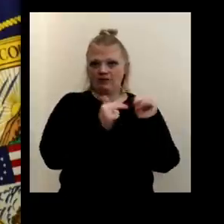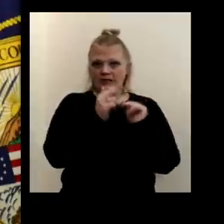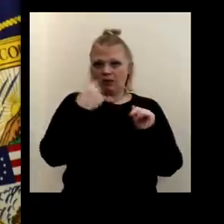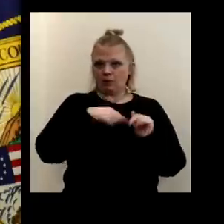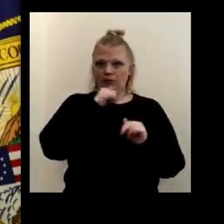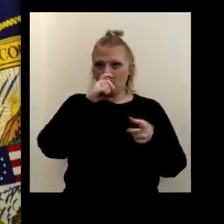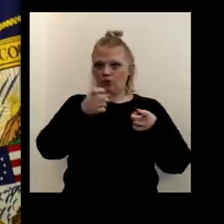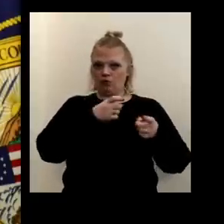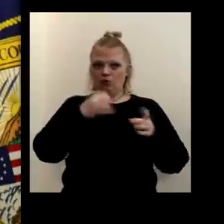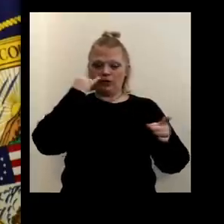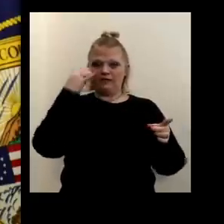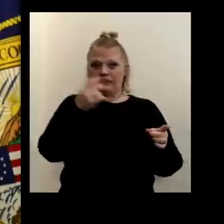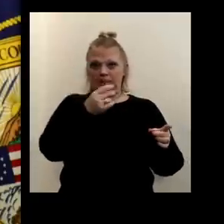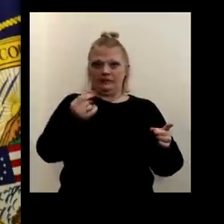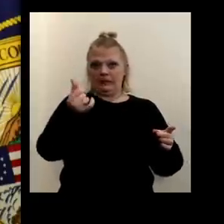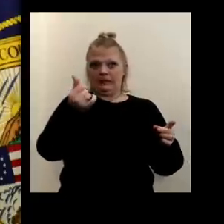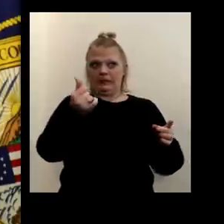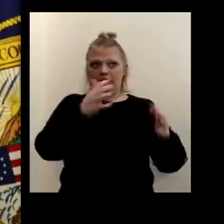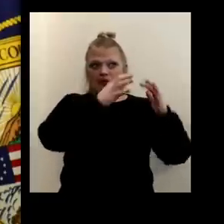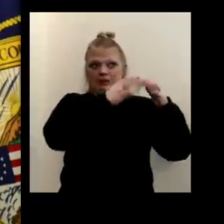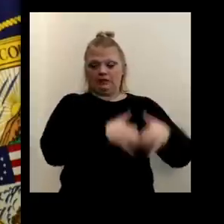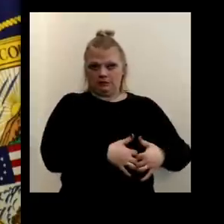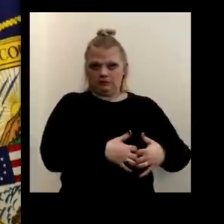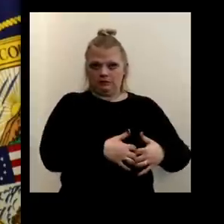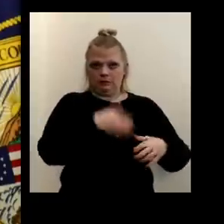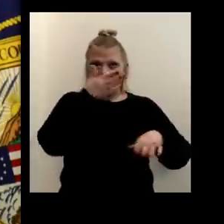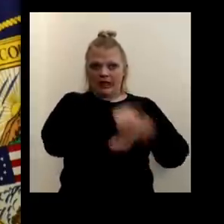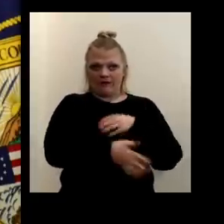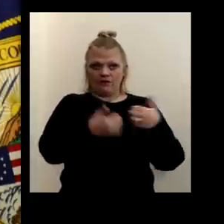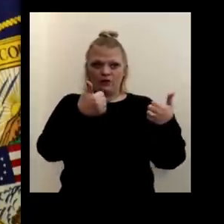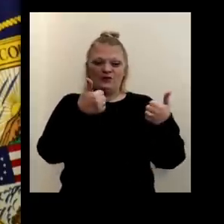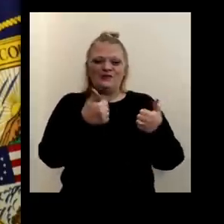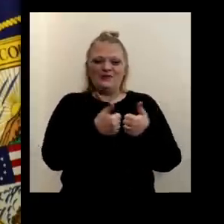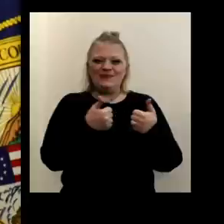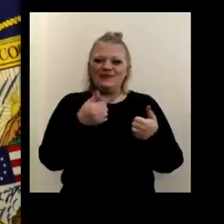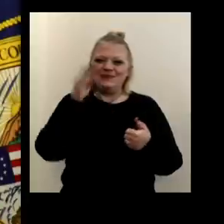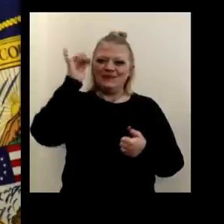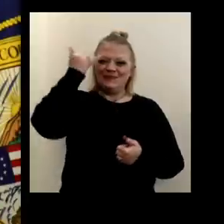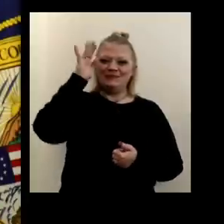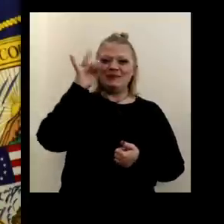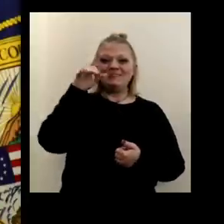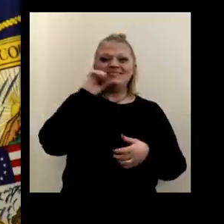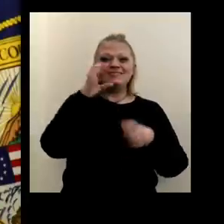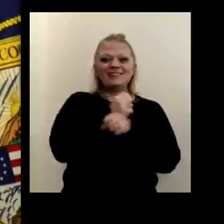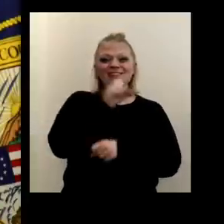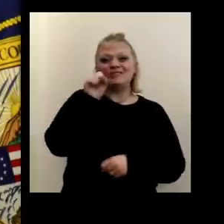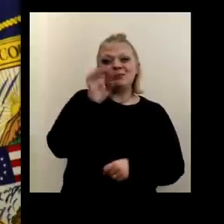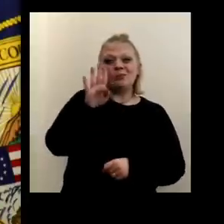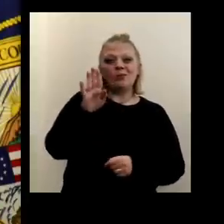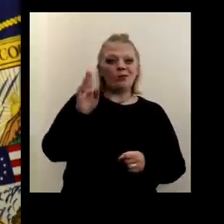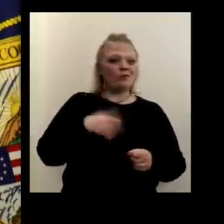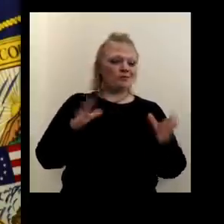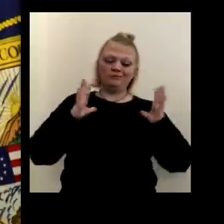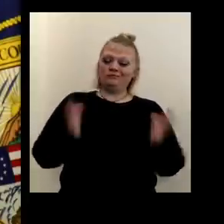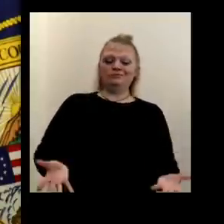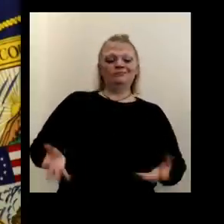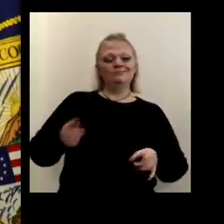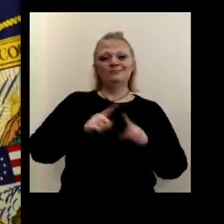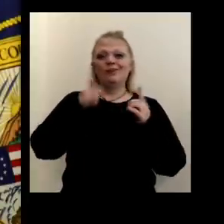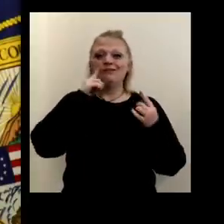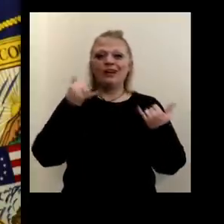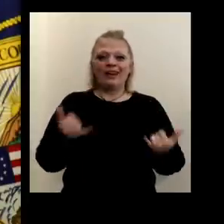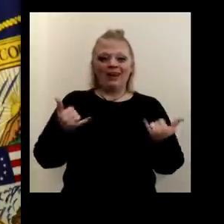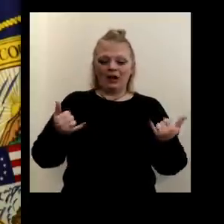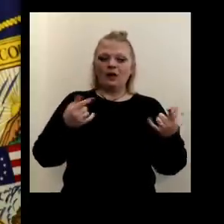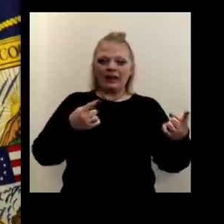If it gets immediately taken down, uh, once the bills win the Superbowl, then so be it. Uh, but, uh, for now, uh, I know